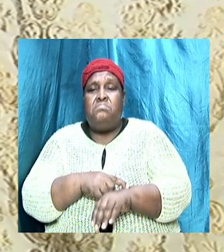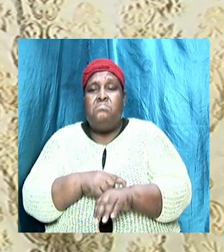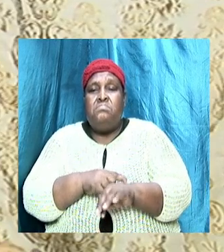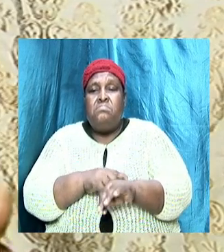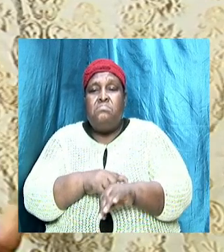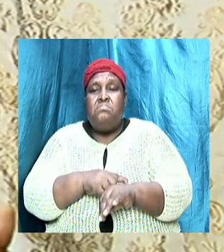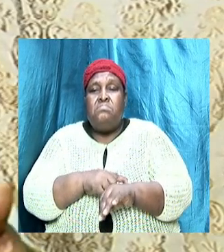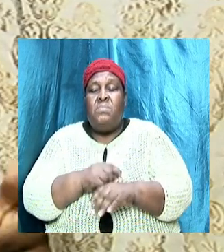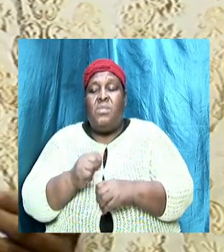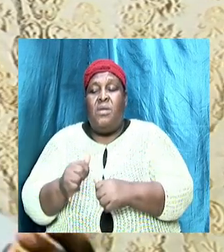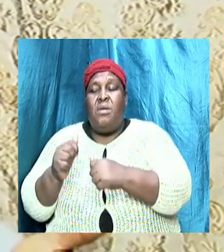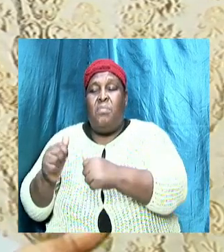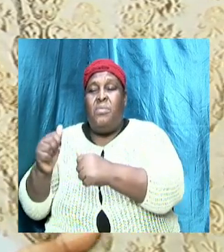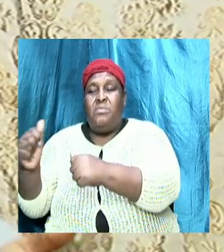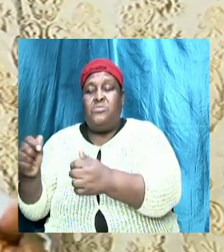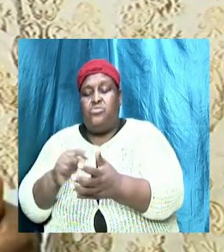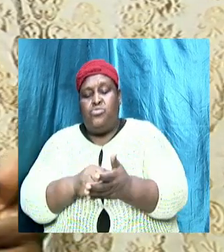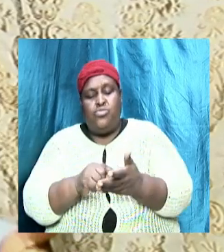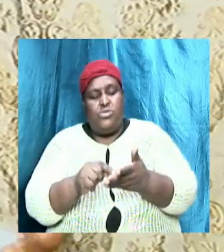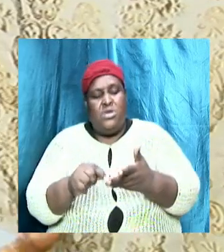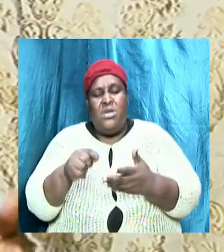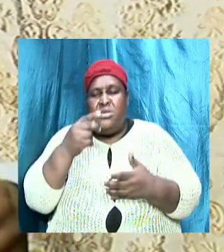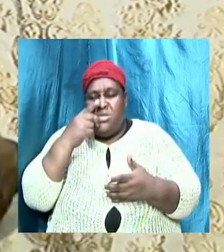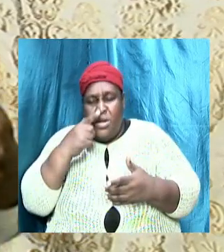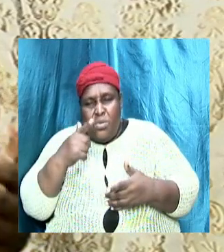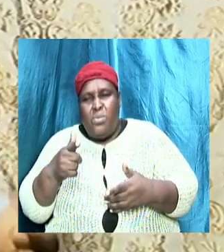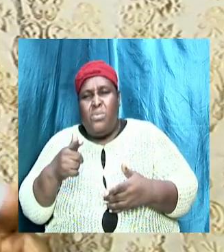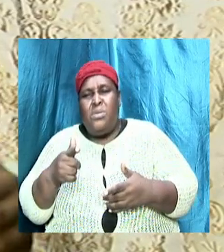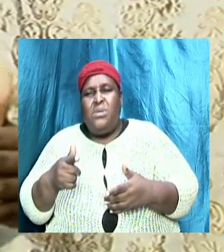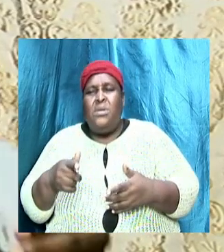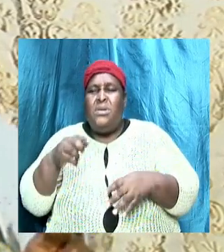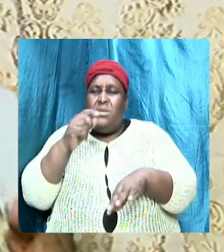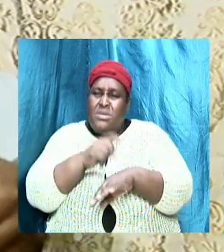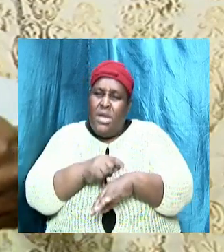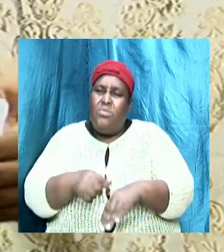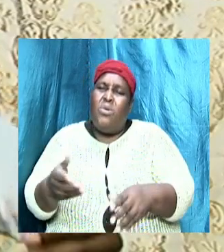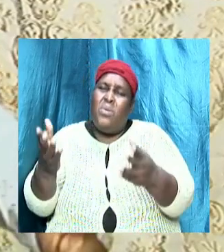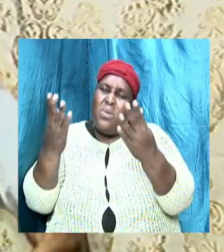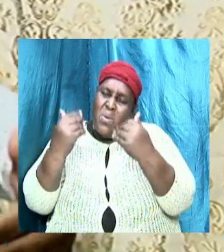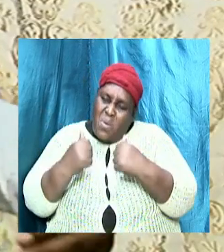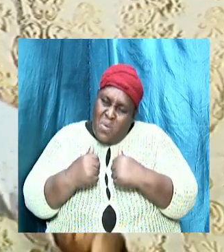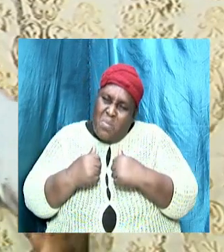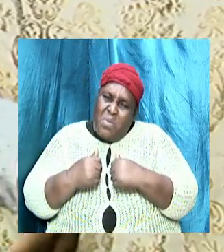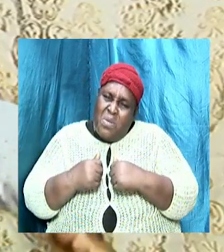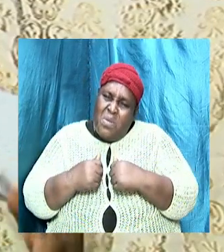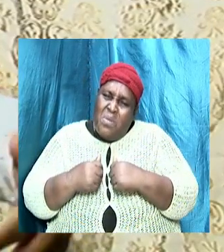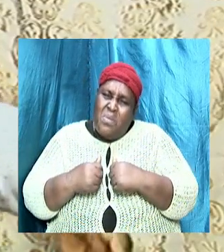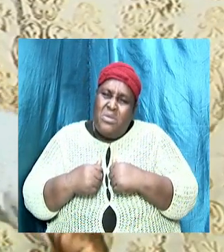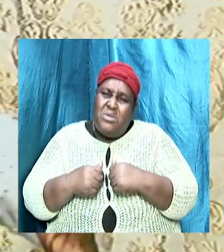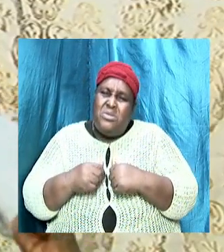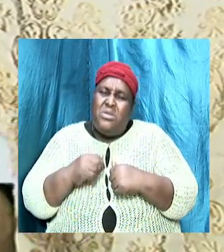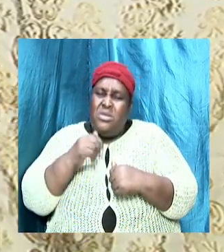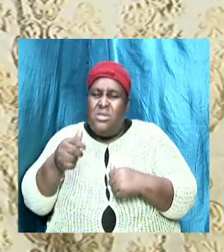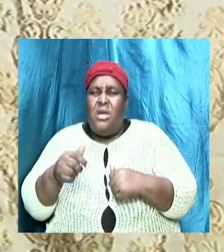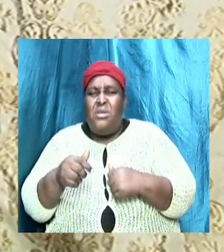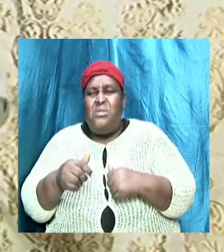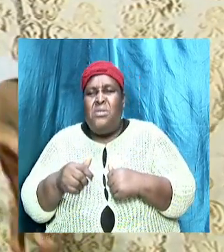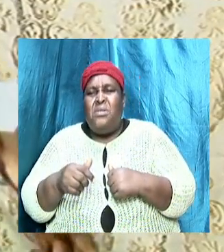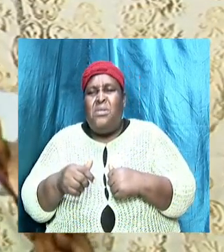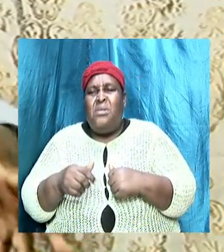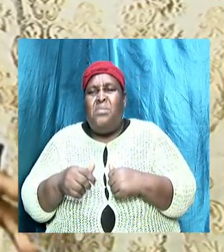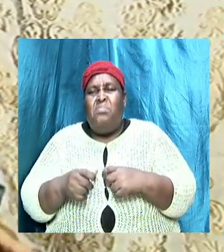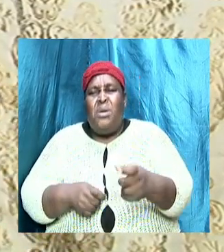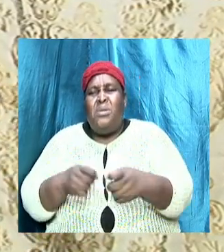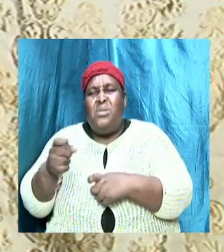the apostles wrote and said look here the time is going to come when they will not endure sound doctrine and men